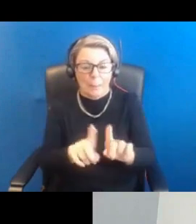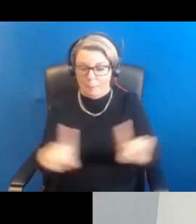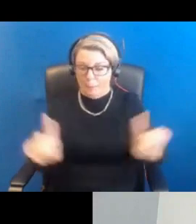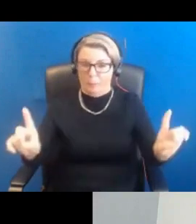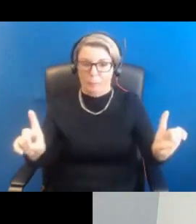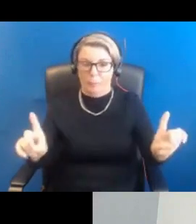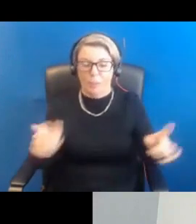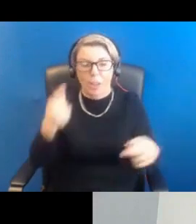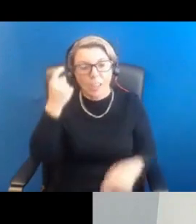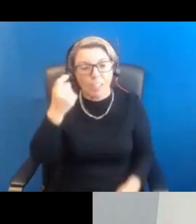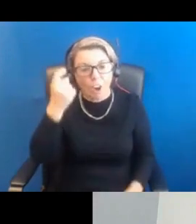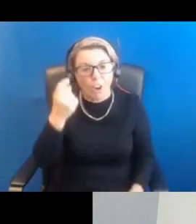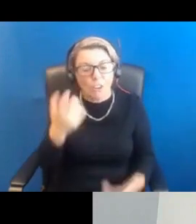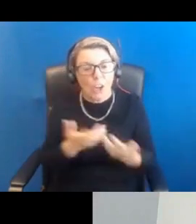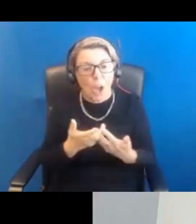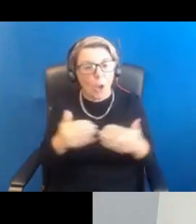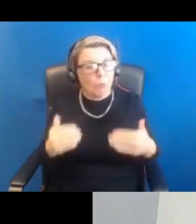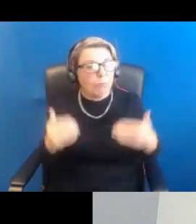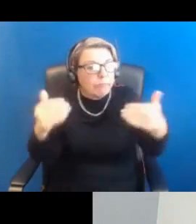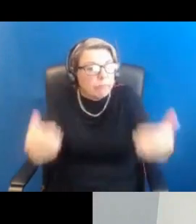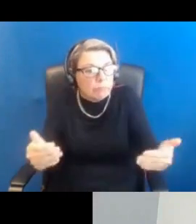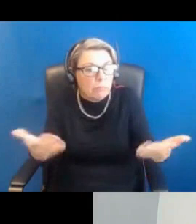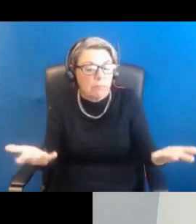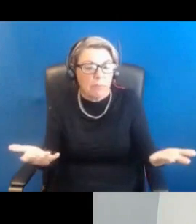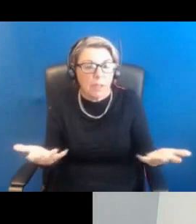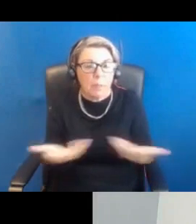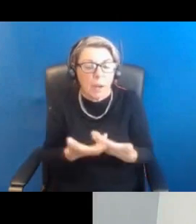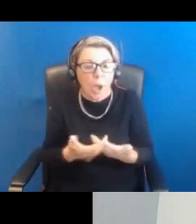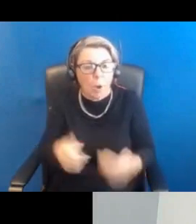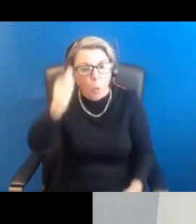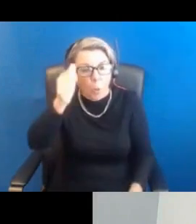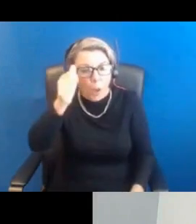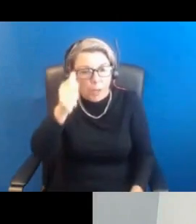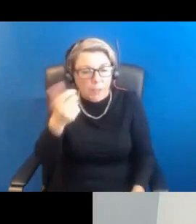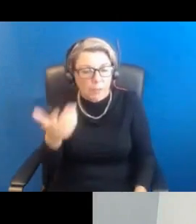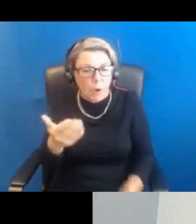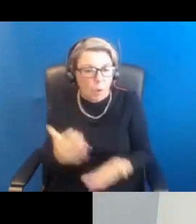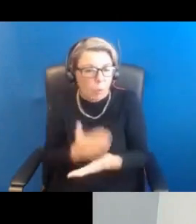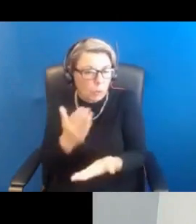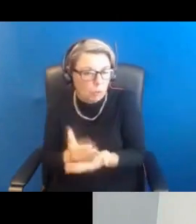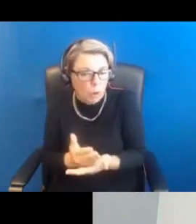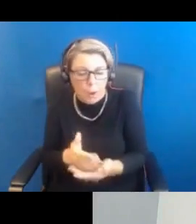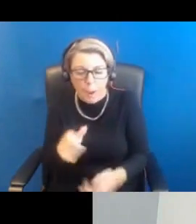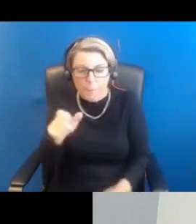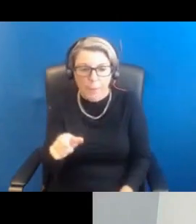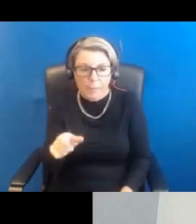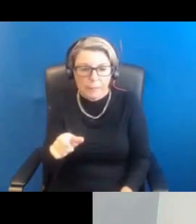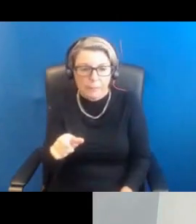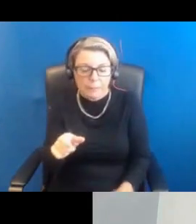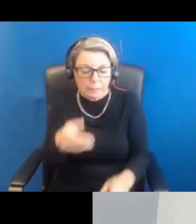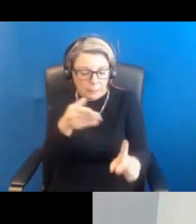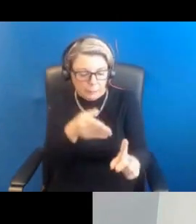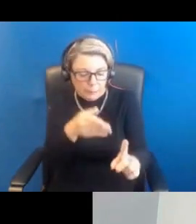how we go forward in further raising awareness, how we ensure that person-centred care